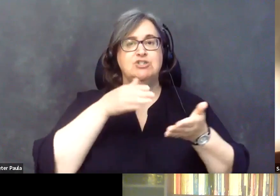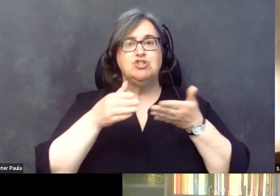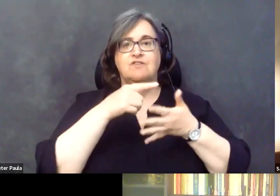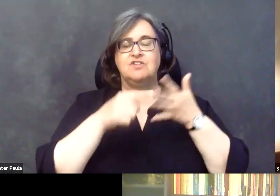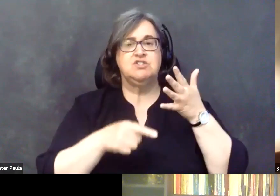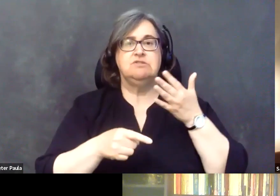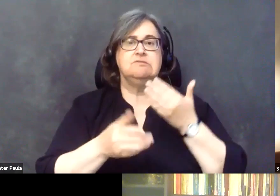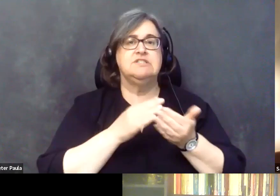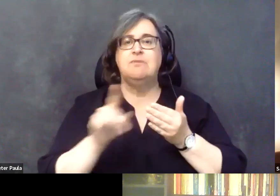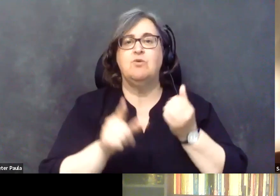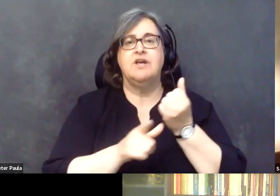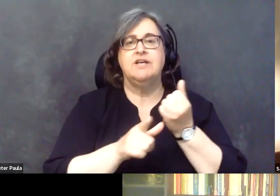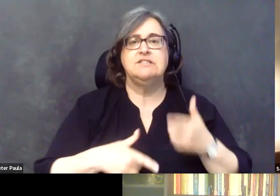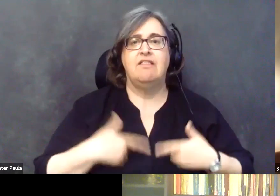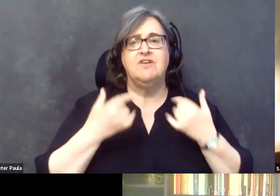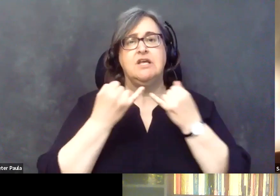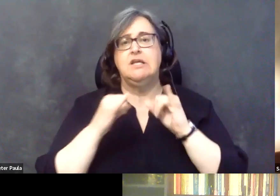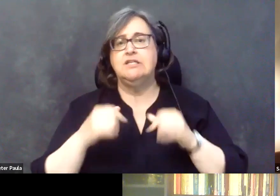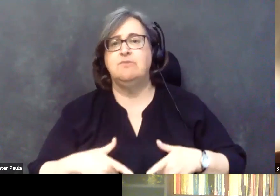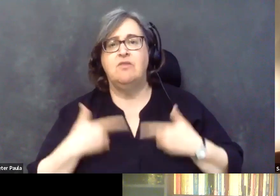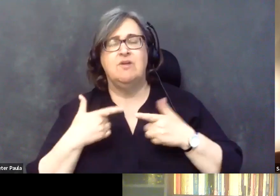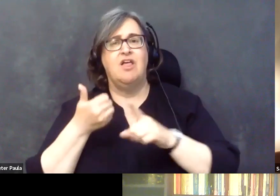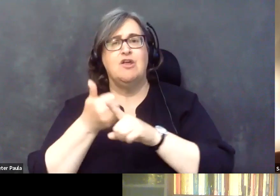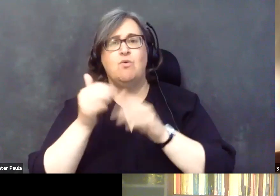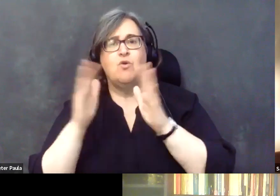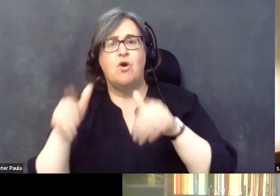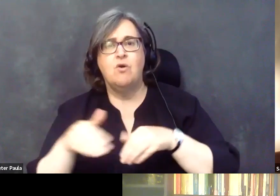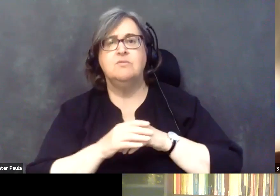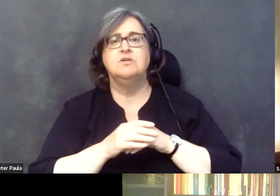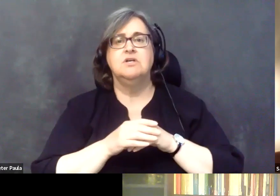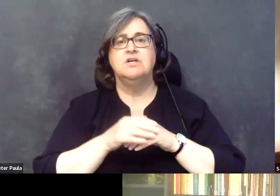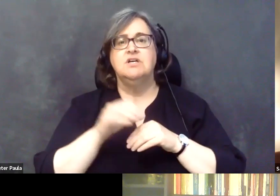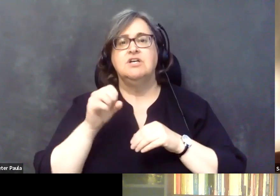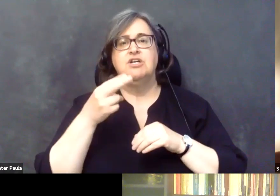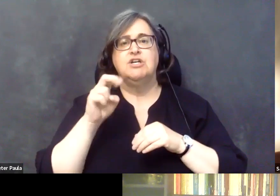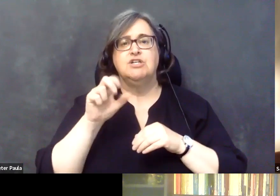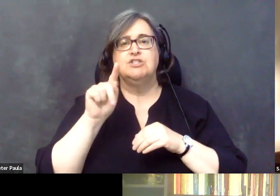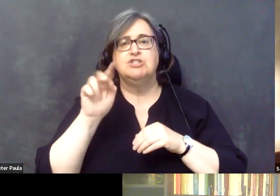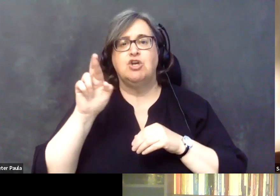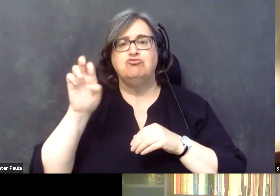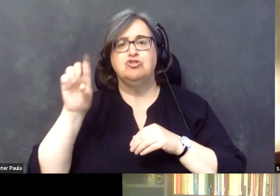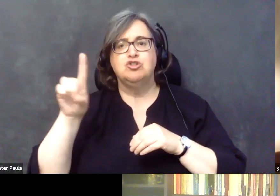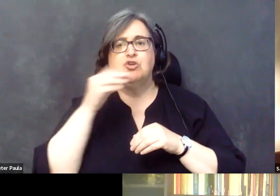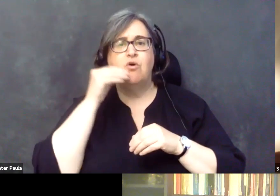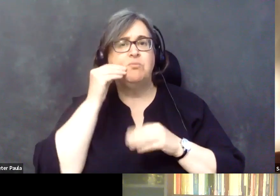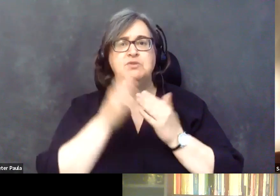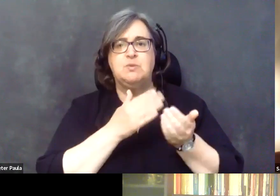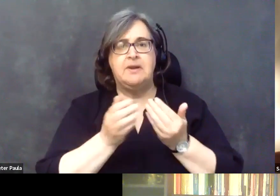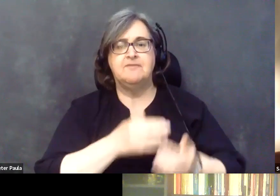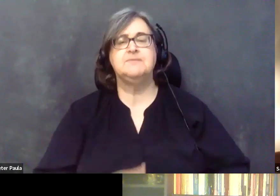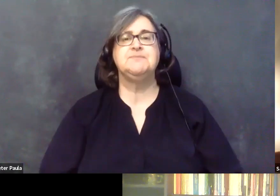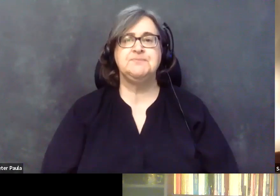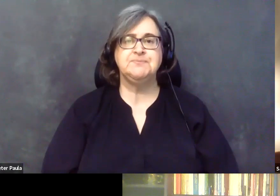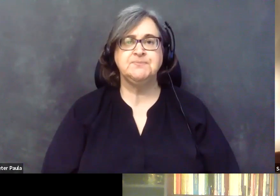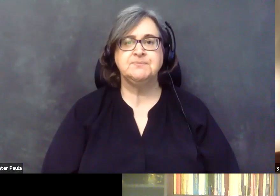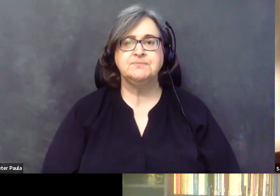assisted living, independent living, their own homes, sheltered homes, or whatever it may be. So I, so